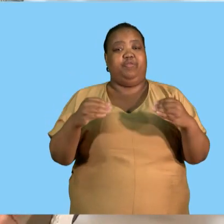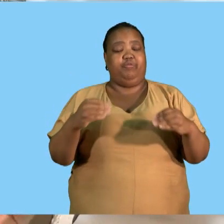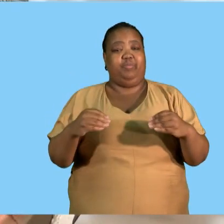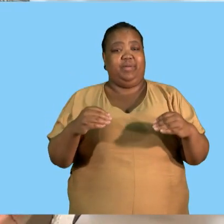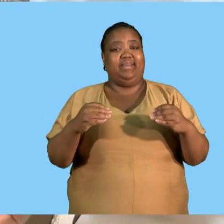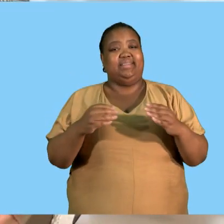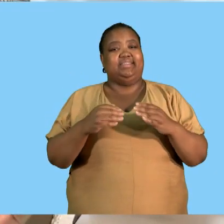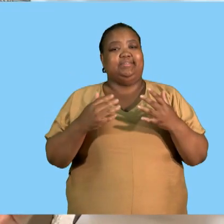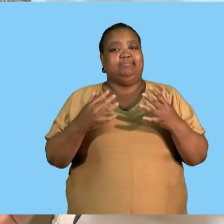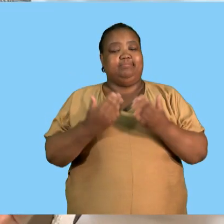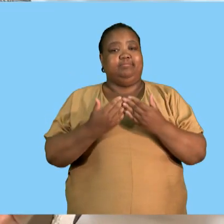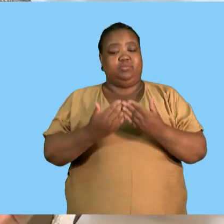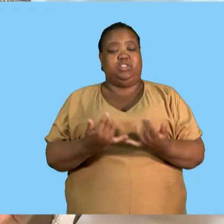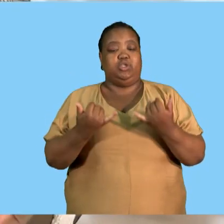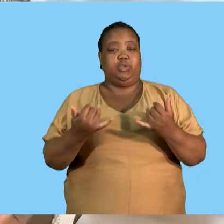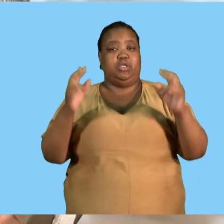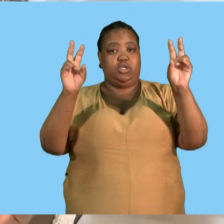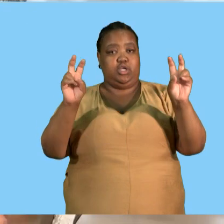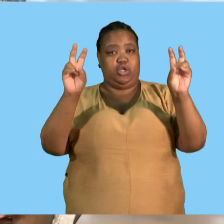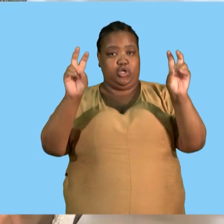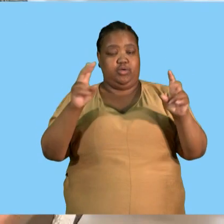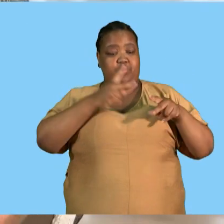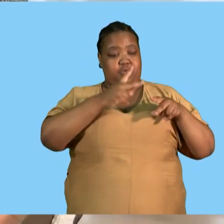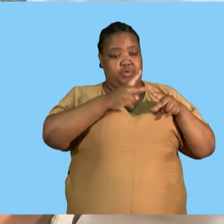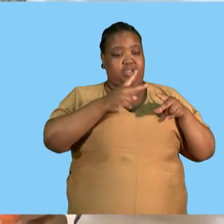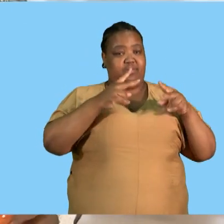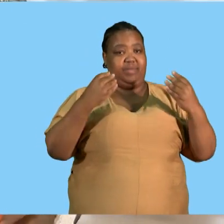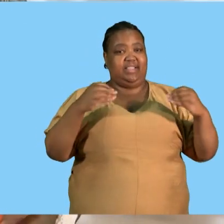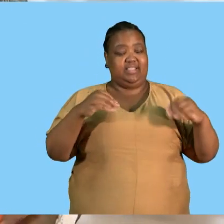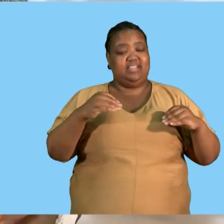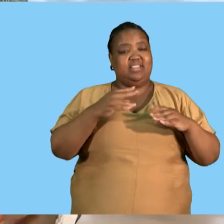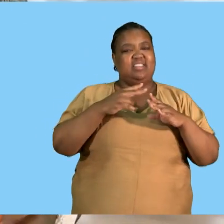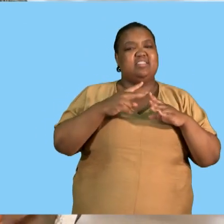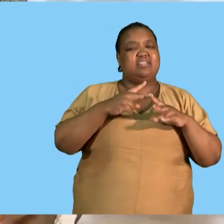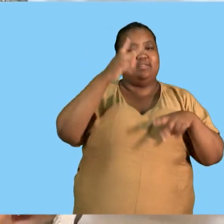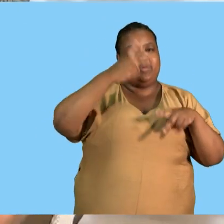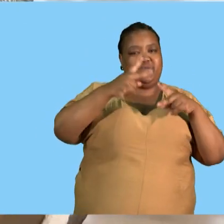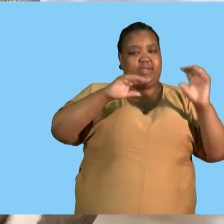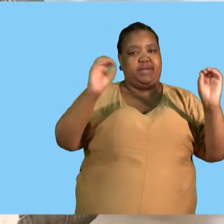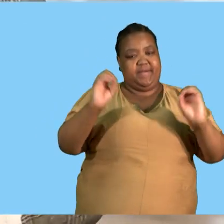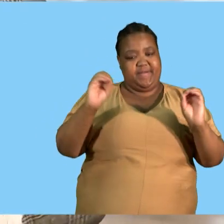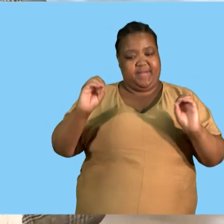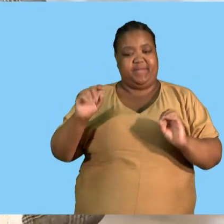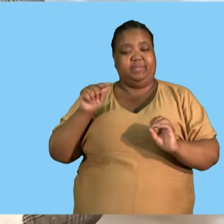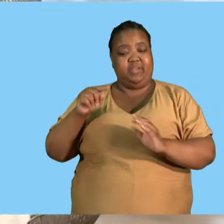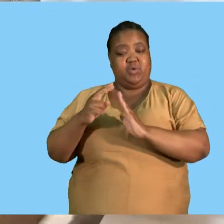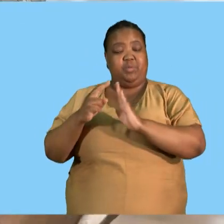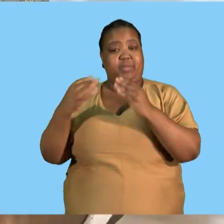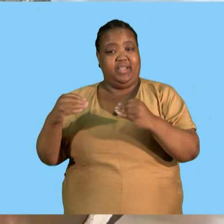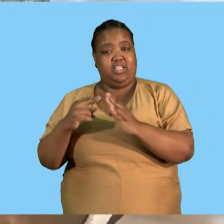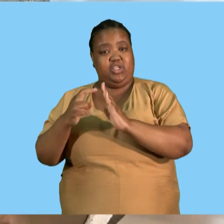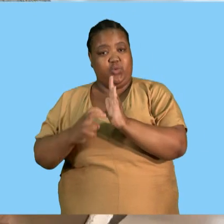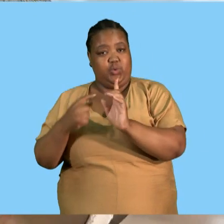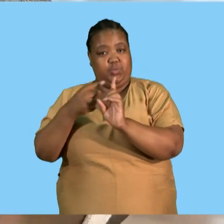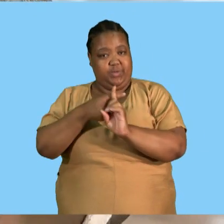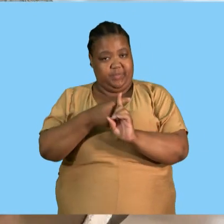is unprofessional and unethical business practices we will be focusing on the application questions for